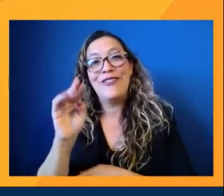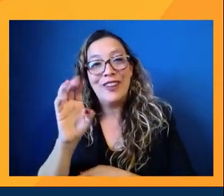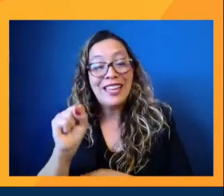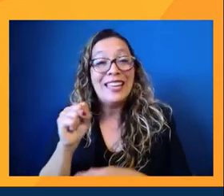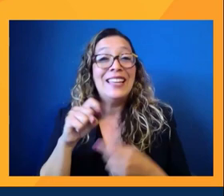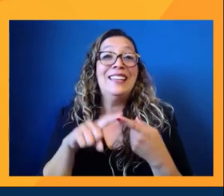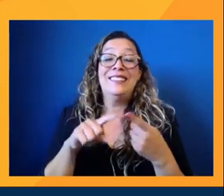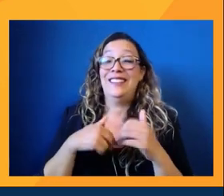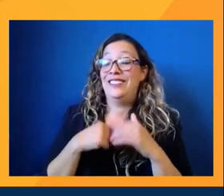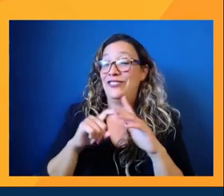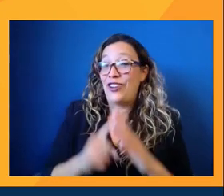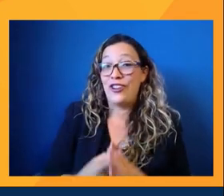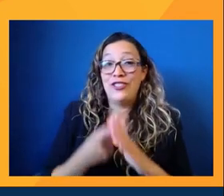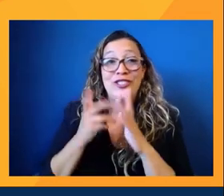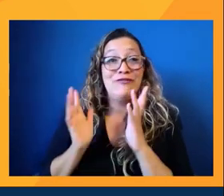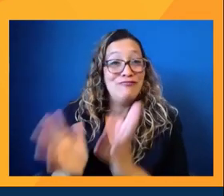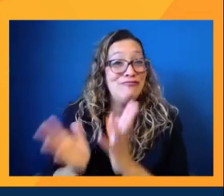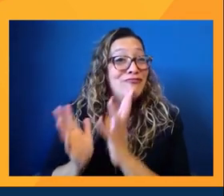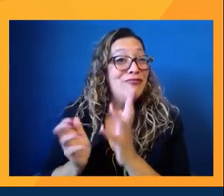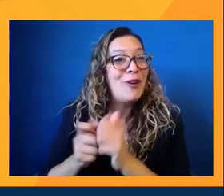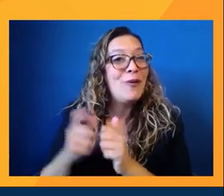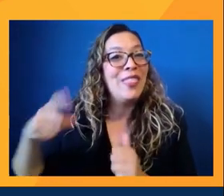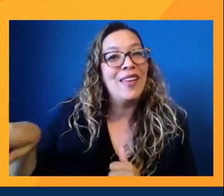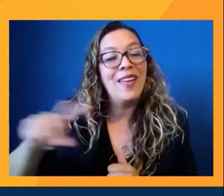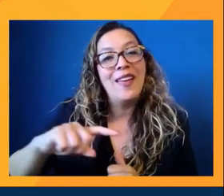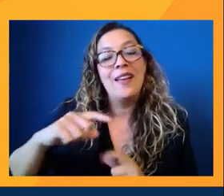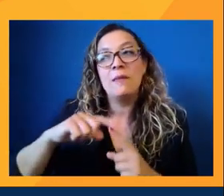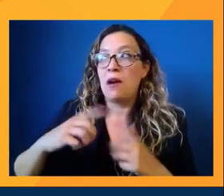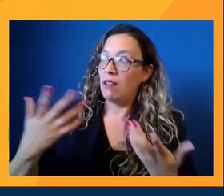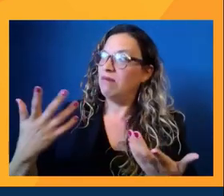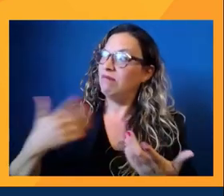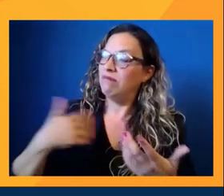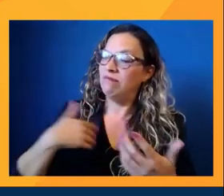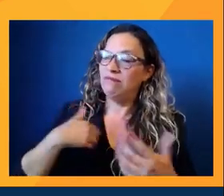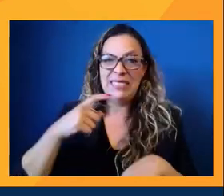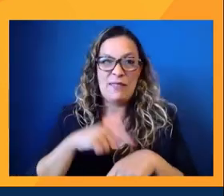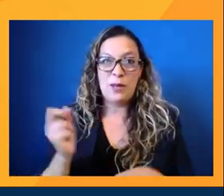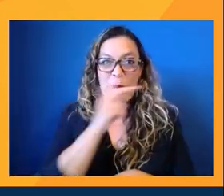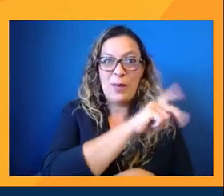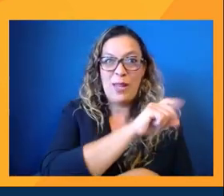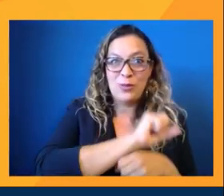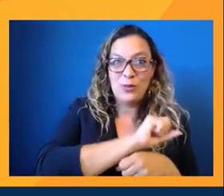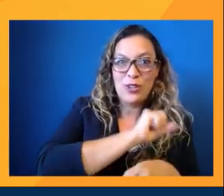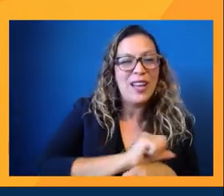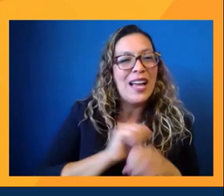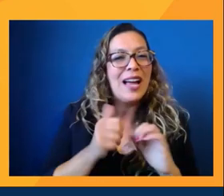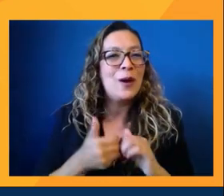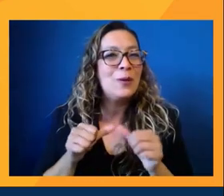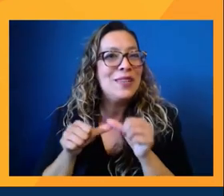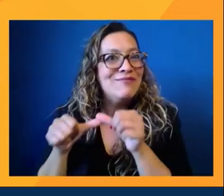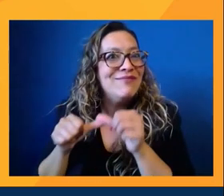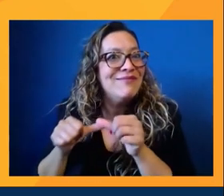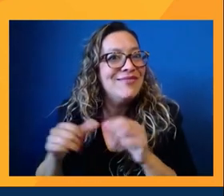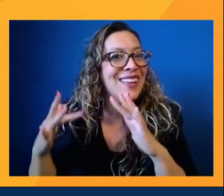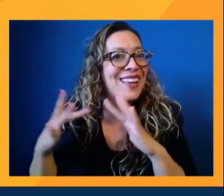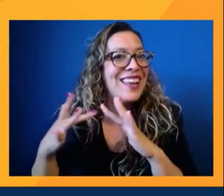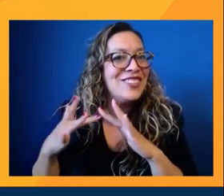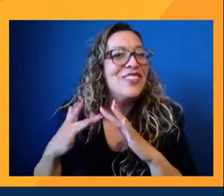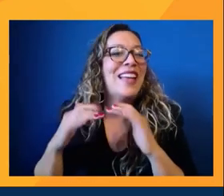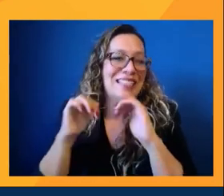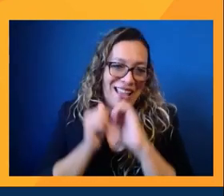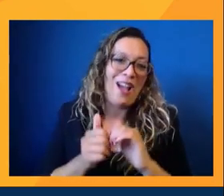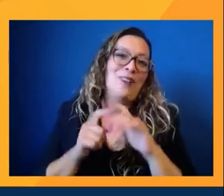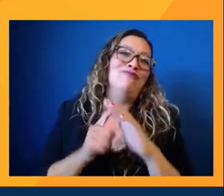in touch with them. And then I said, OK, you know, it's time for me to go back to work. How can we keep this connection? And that's how my my